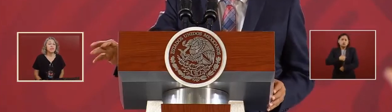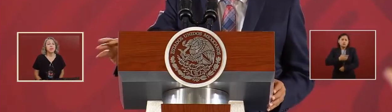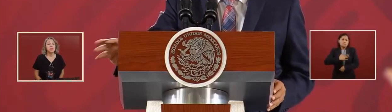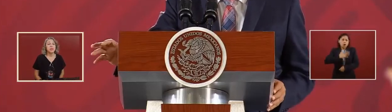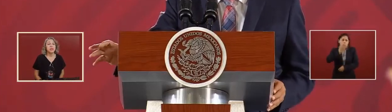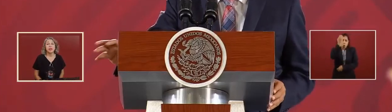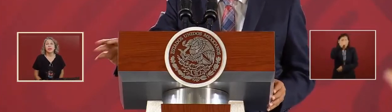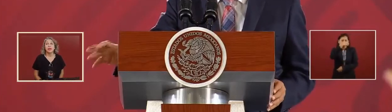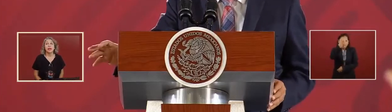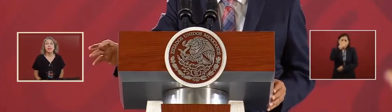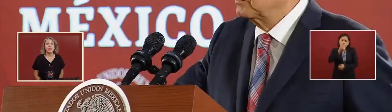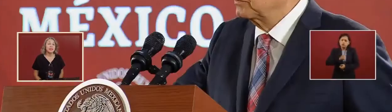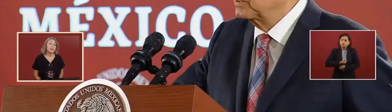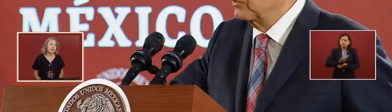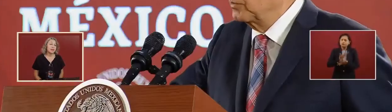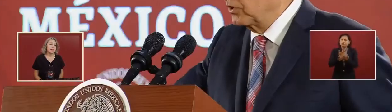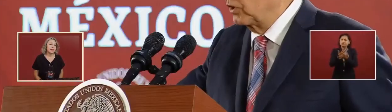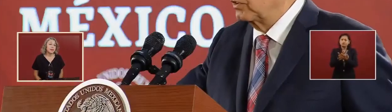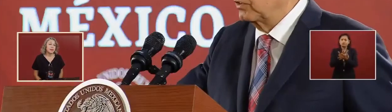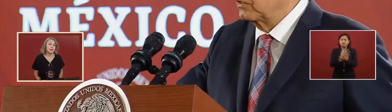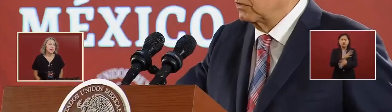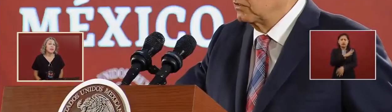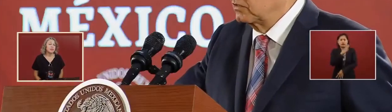was the best thing.